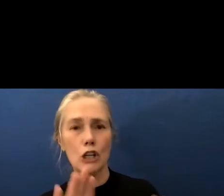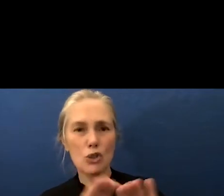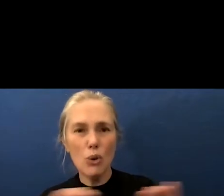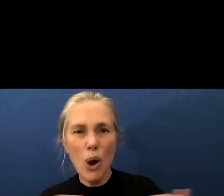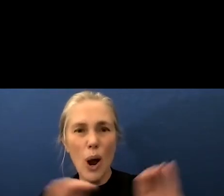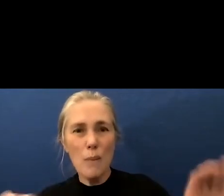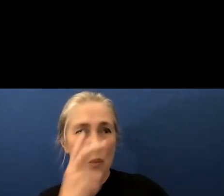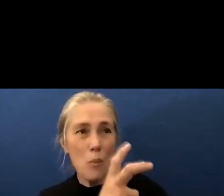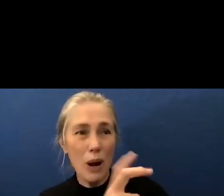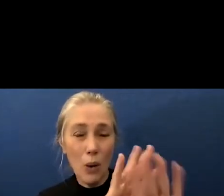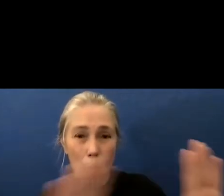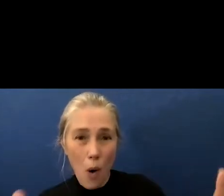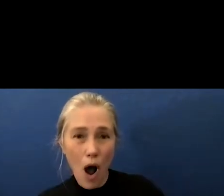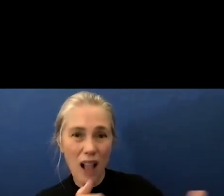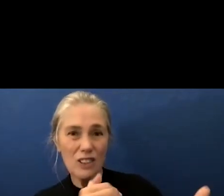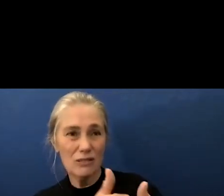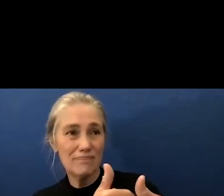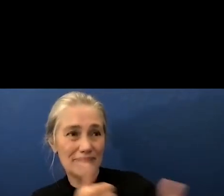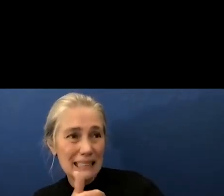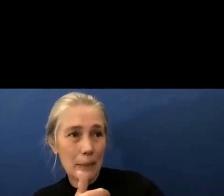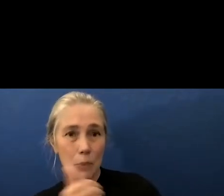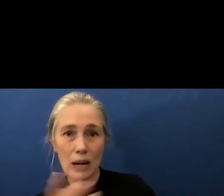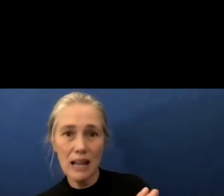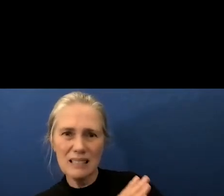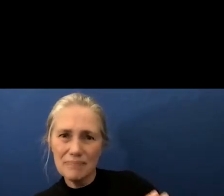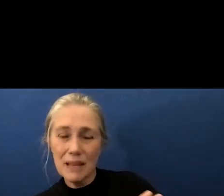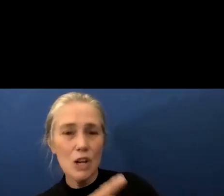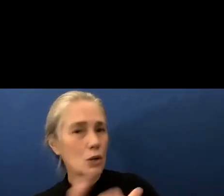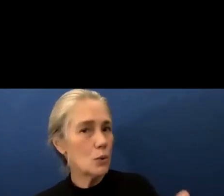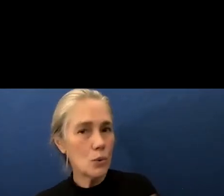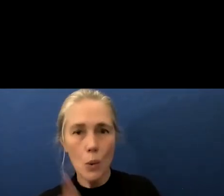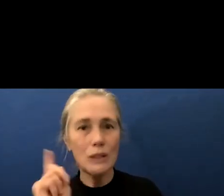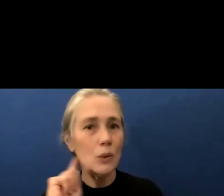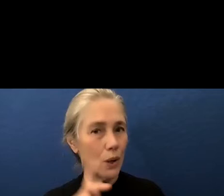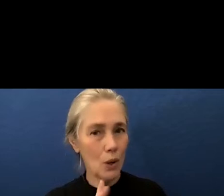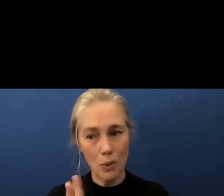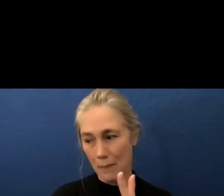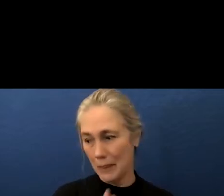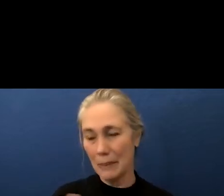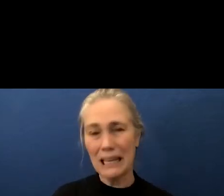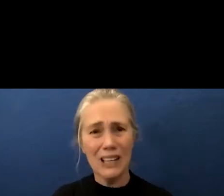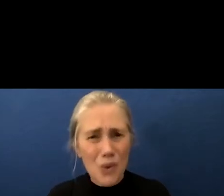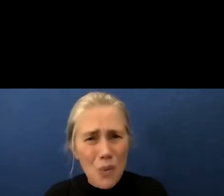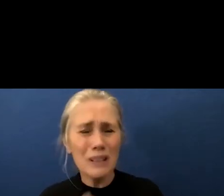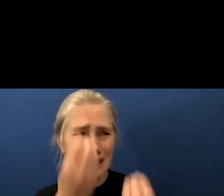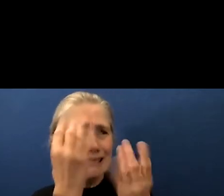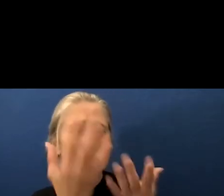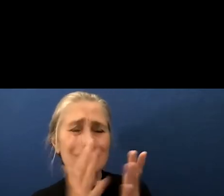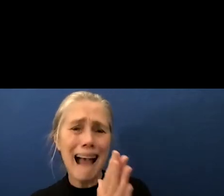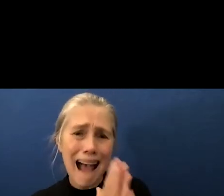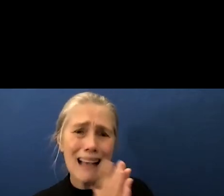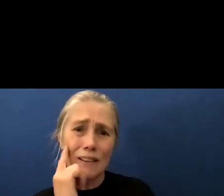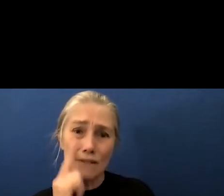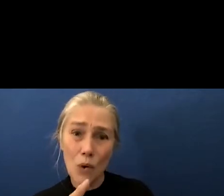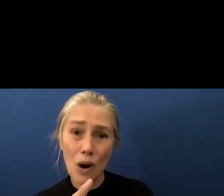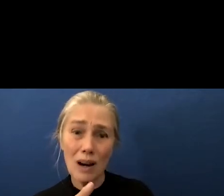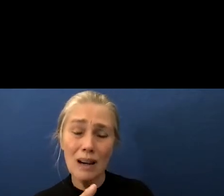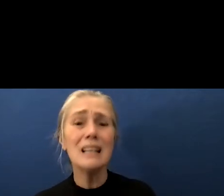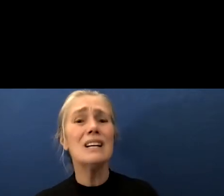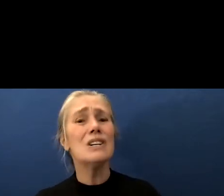us and you as a reminder that our board does not want to hear what the community is desperately pleading for acknowledgement